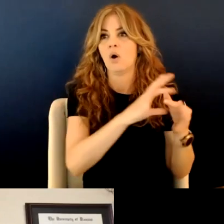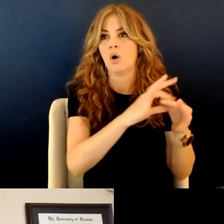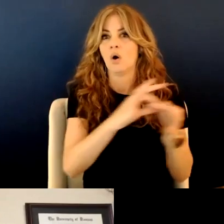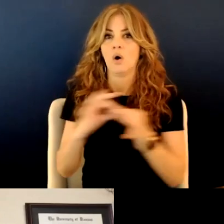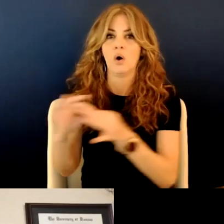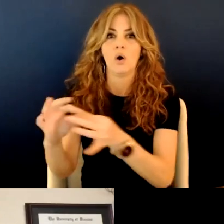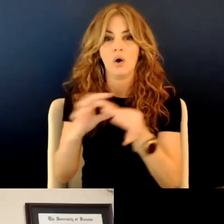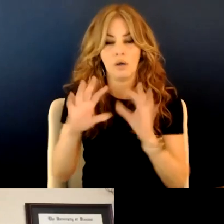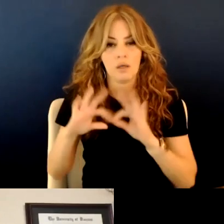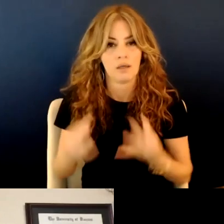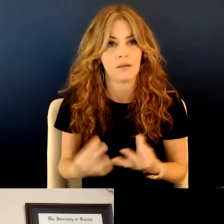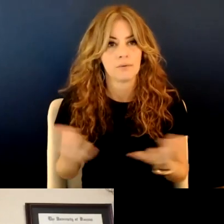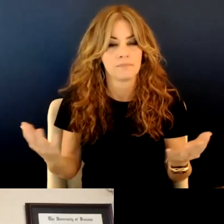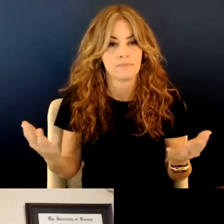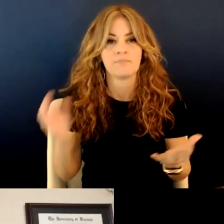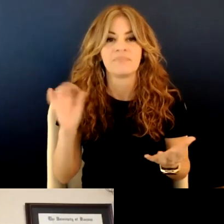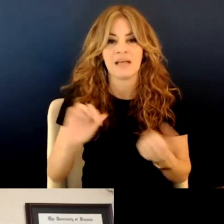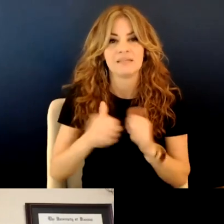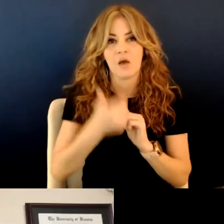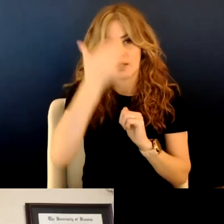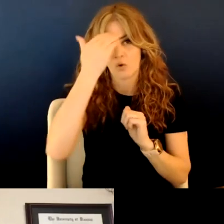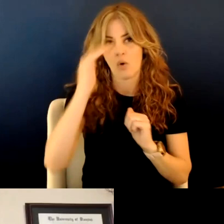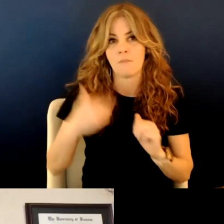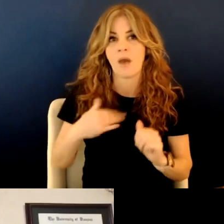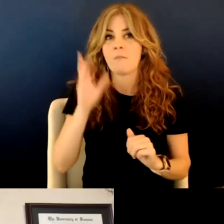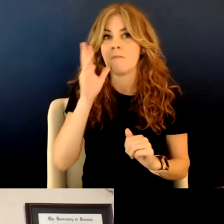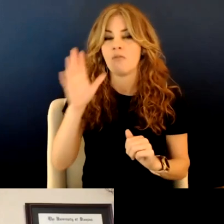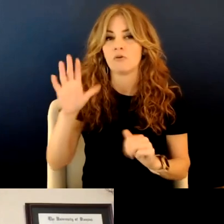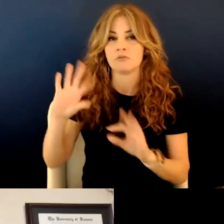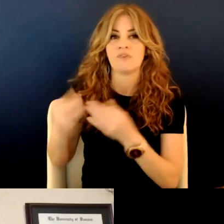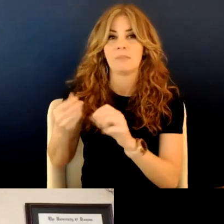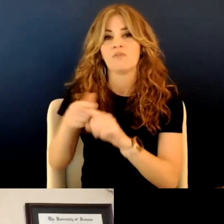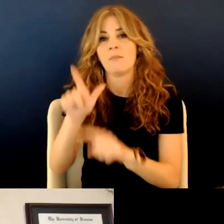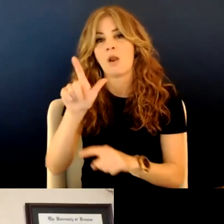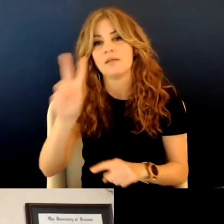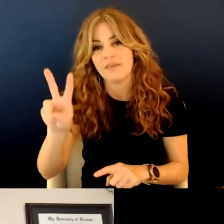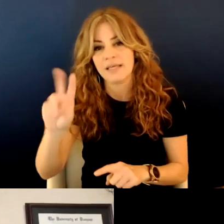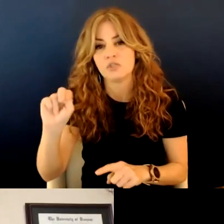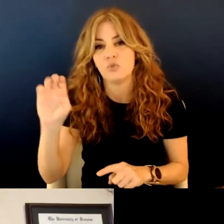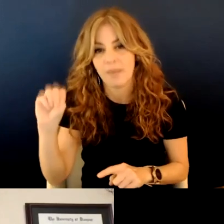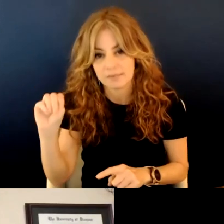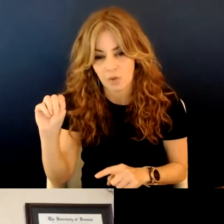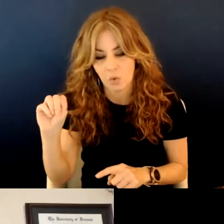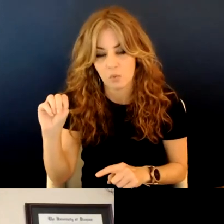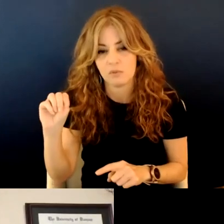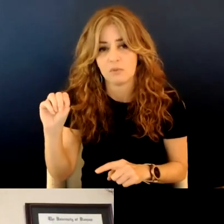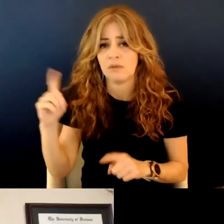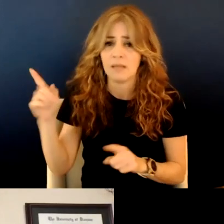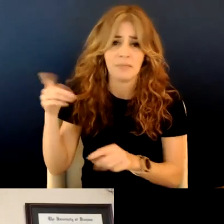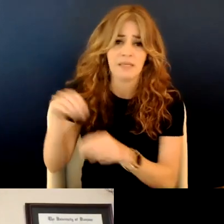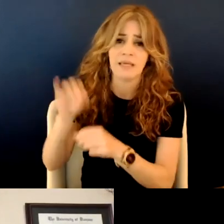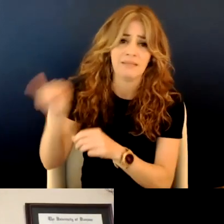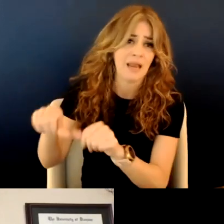family. And, um, that's how I found out that my mother's family was from Las Vegas, New Mexico, and, um, had been there in that area